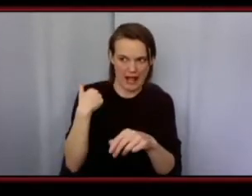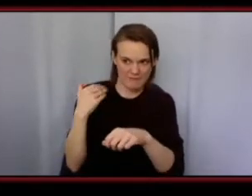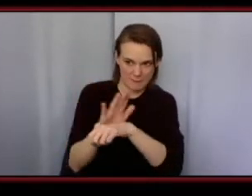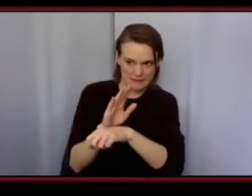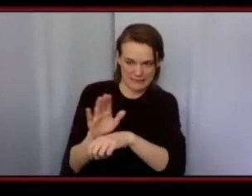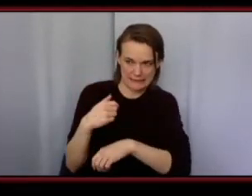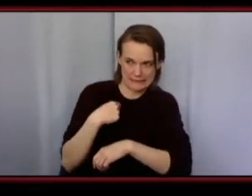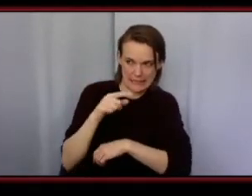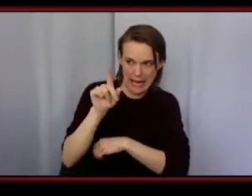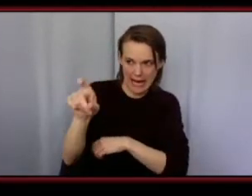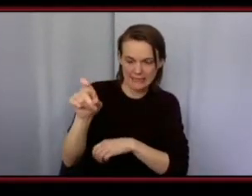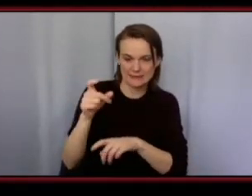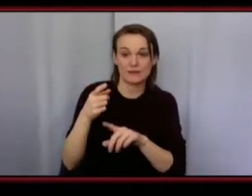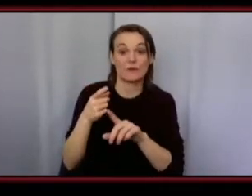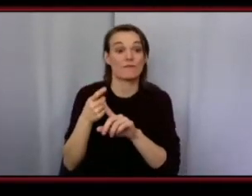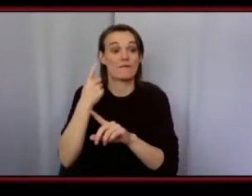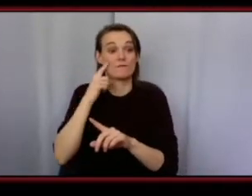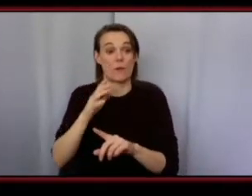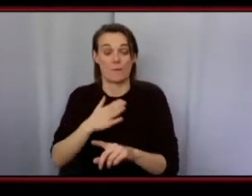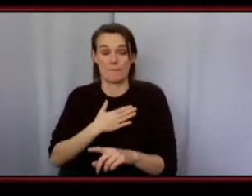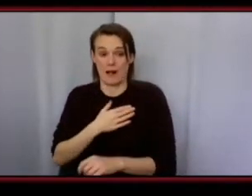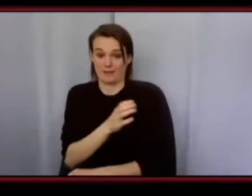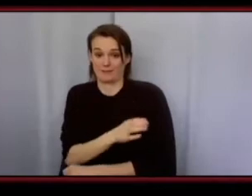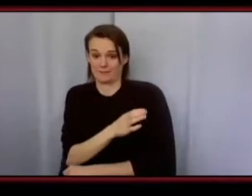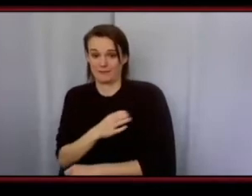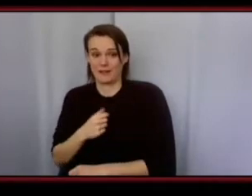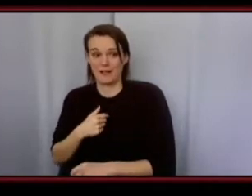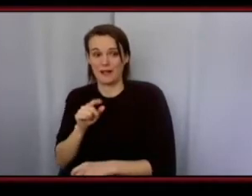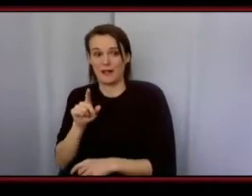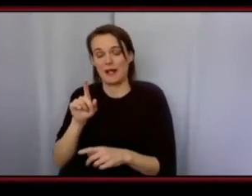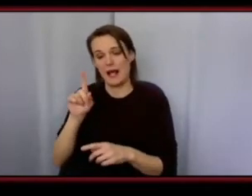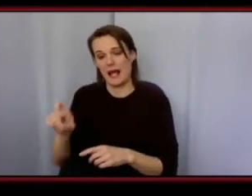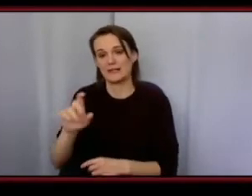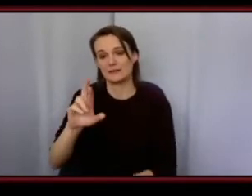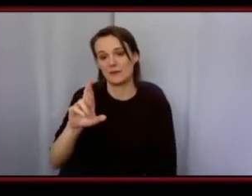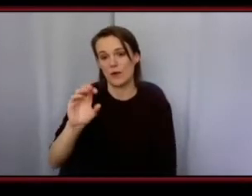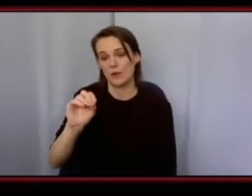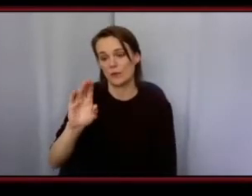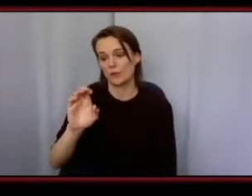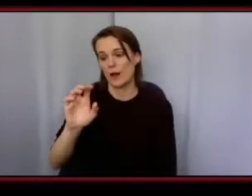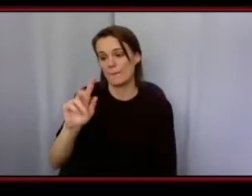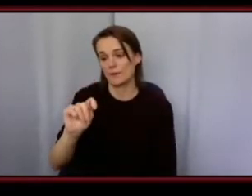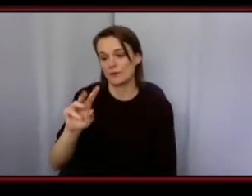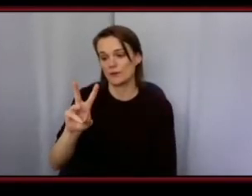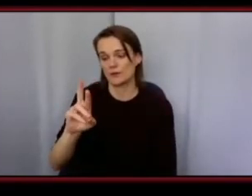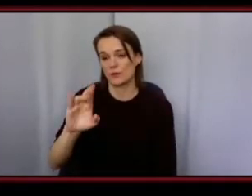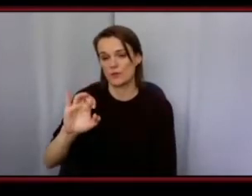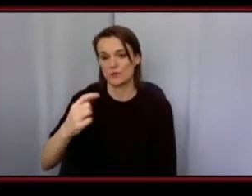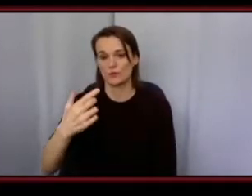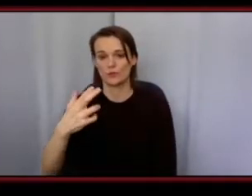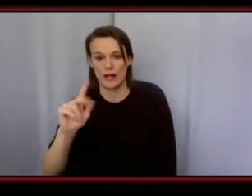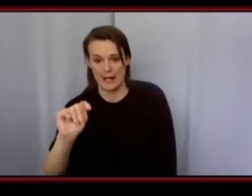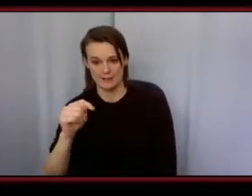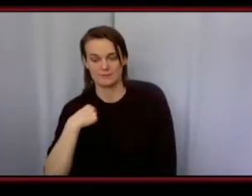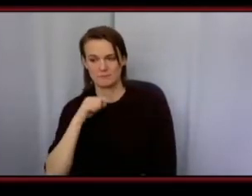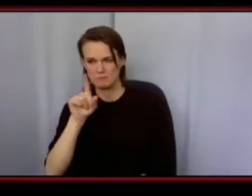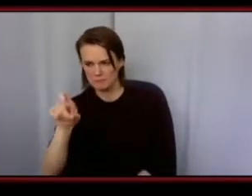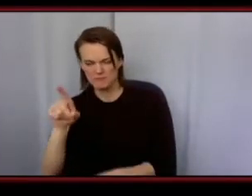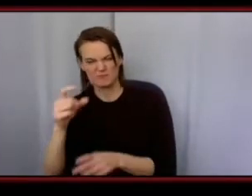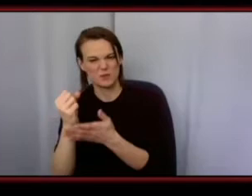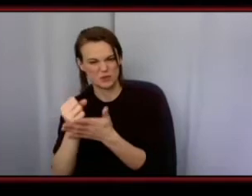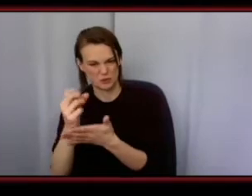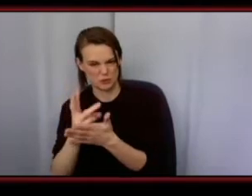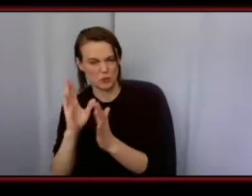so for my private practice i spoke to a gentleman named robert wright he's a social worker with one as well and then i learned more